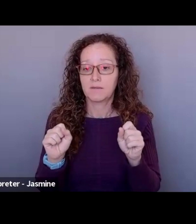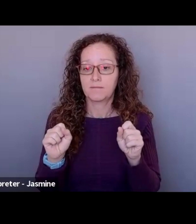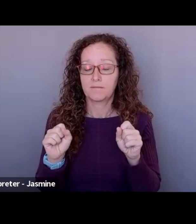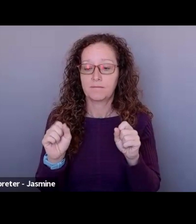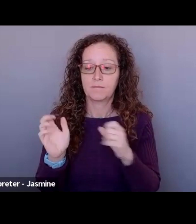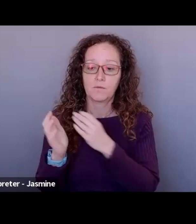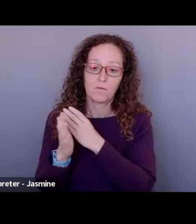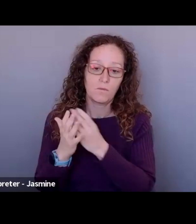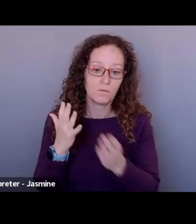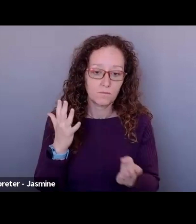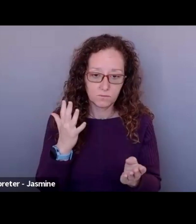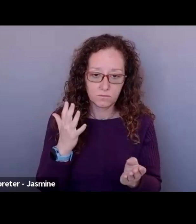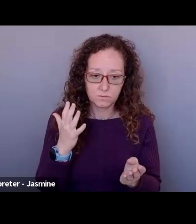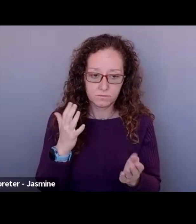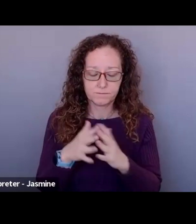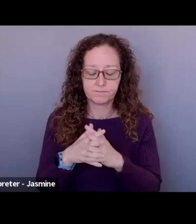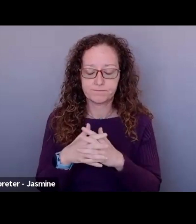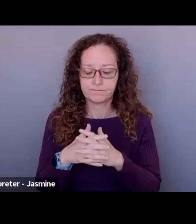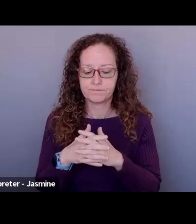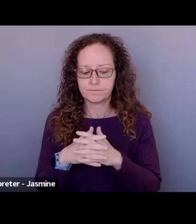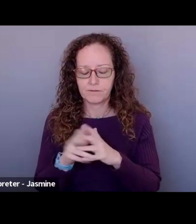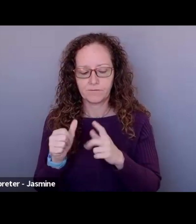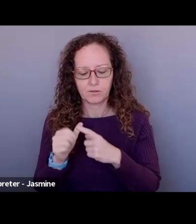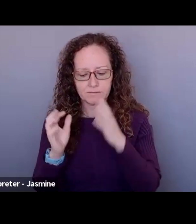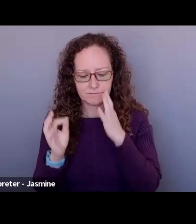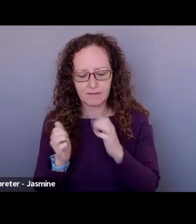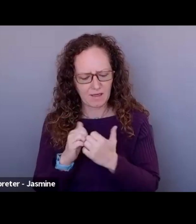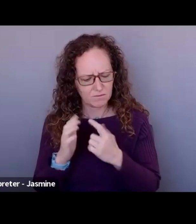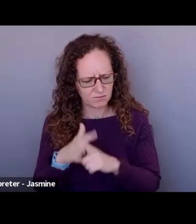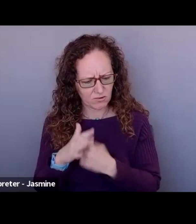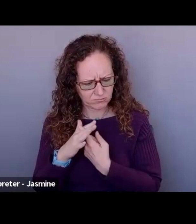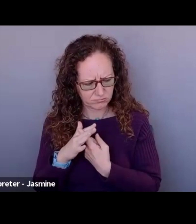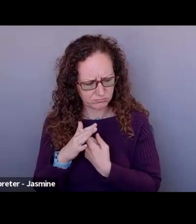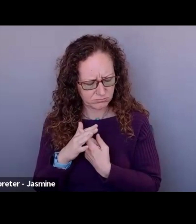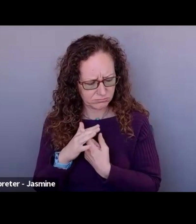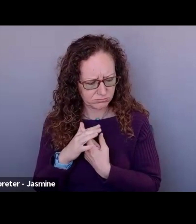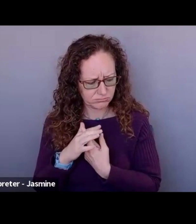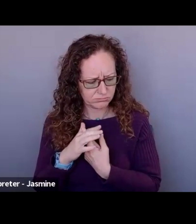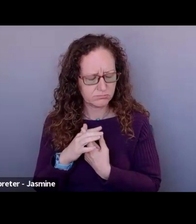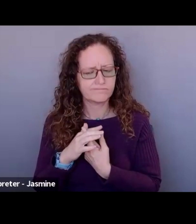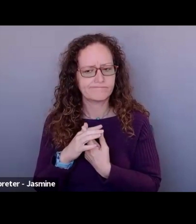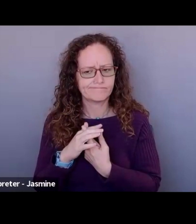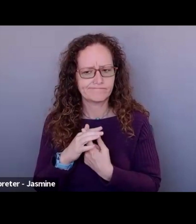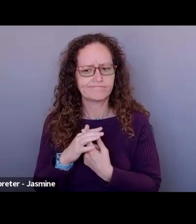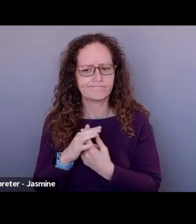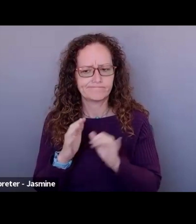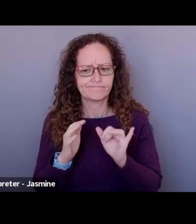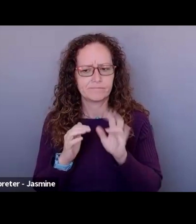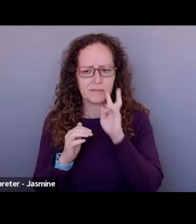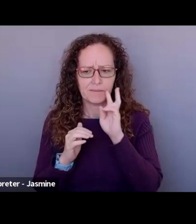say, uh, okay, so how do I start? Right. Um, I need to, uh, let's see, um,